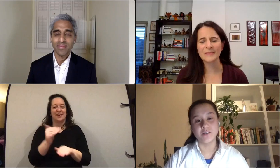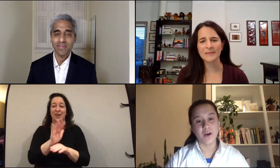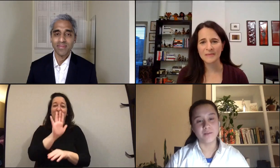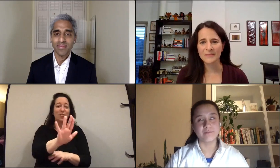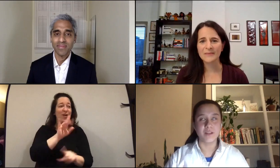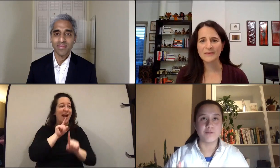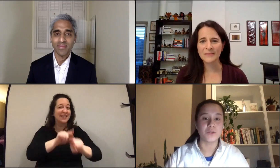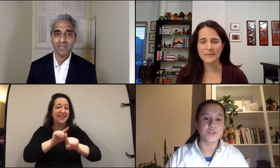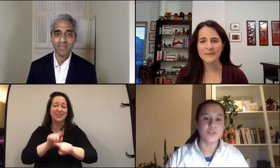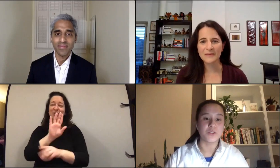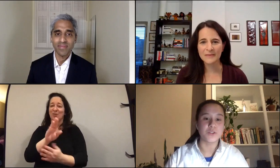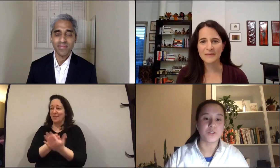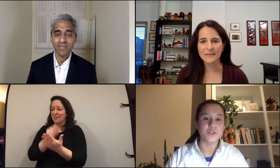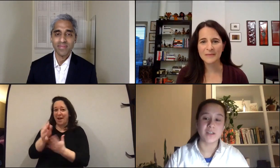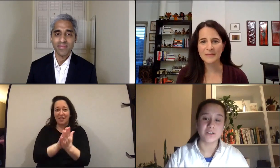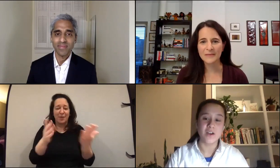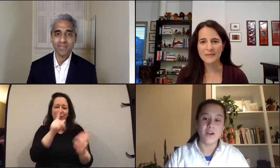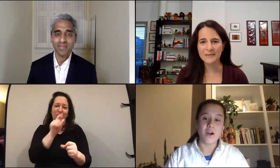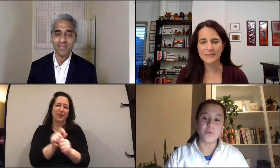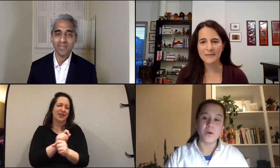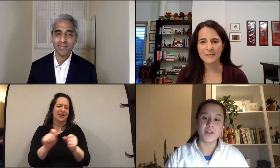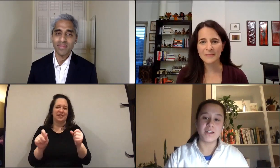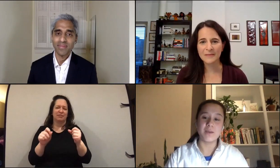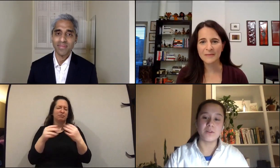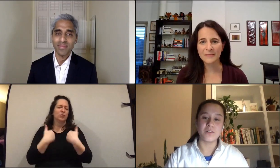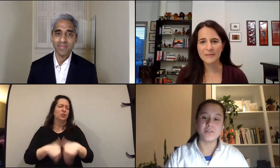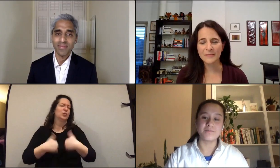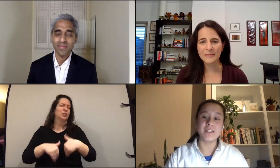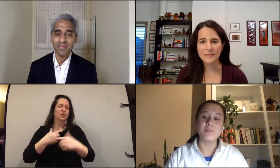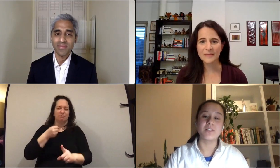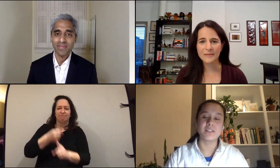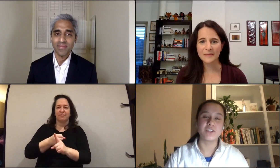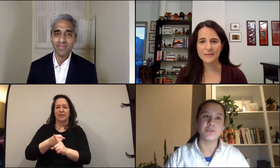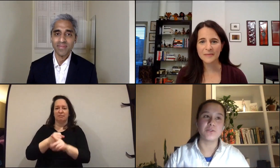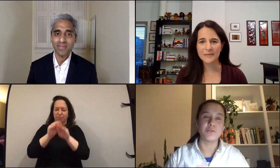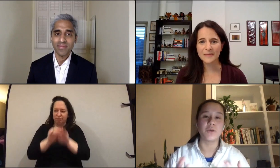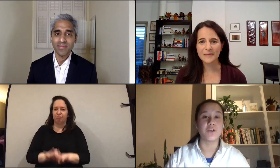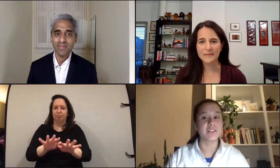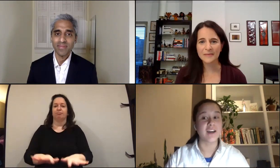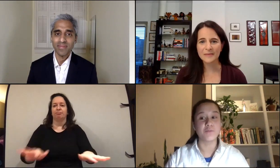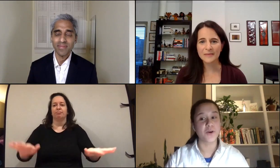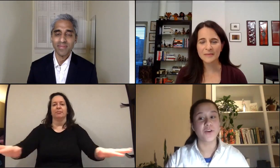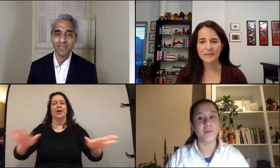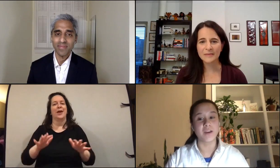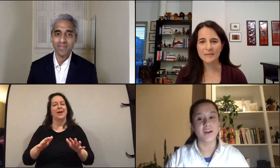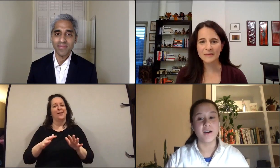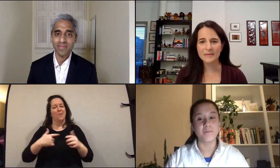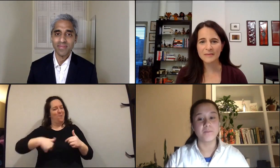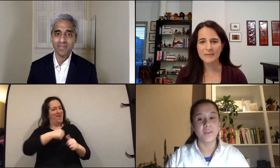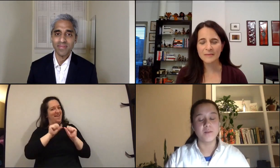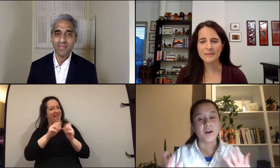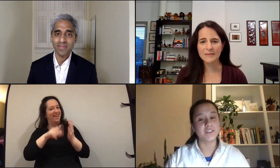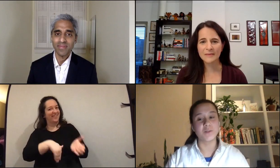and um kind of most importantly your book sales are what enable or enables us to to bring you this kind of programming